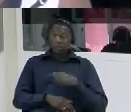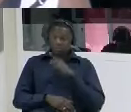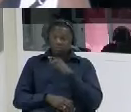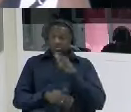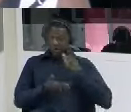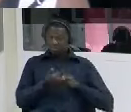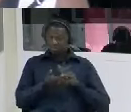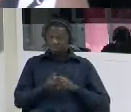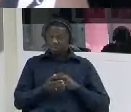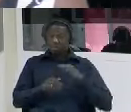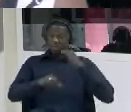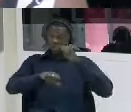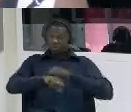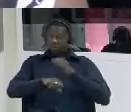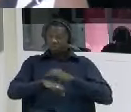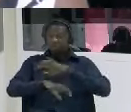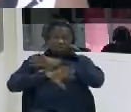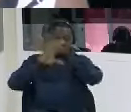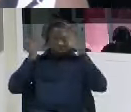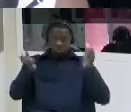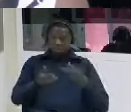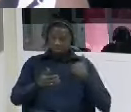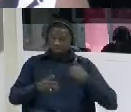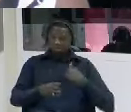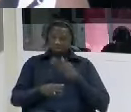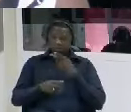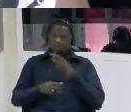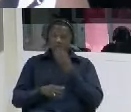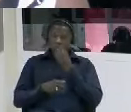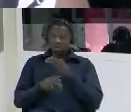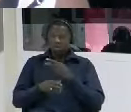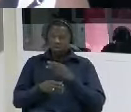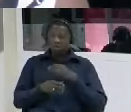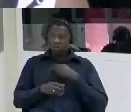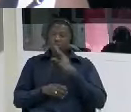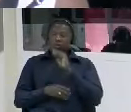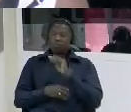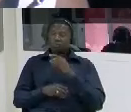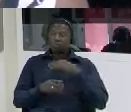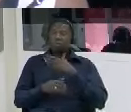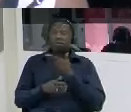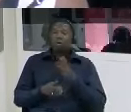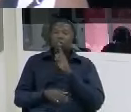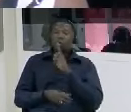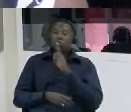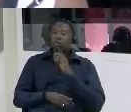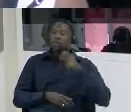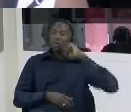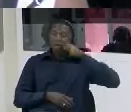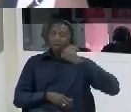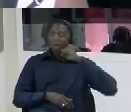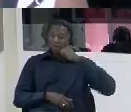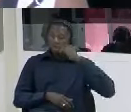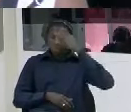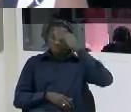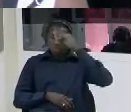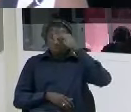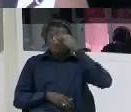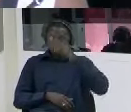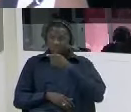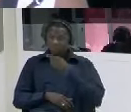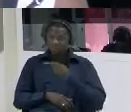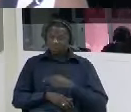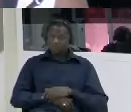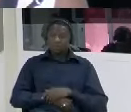all the people that you've mentioned here today was done by the black black boys yes yes